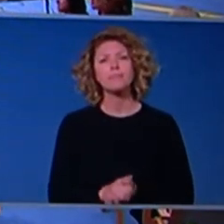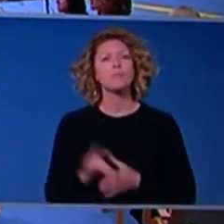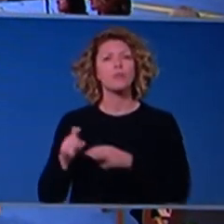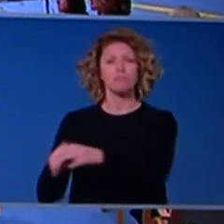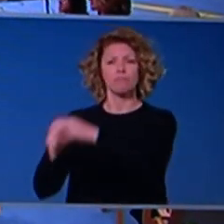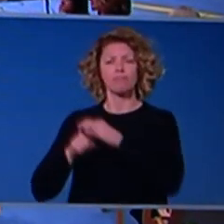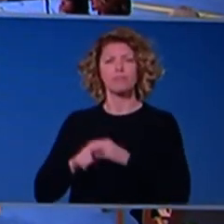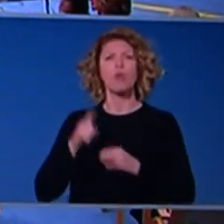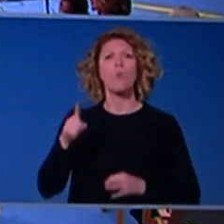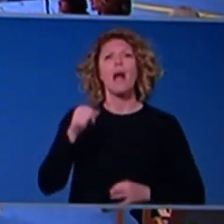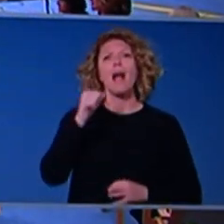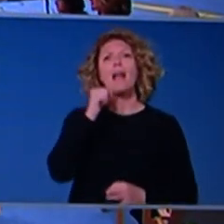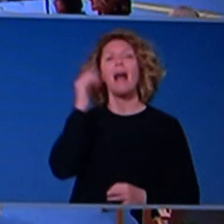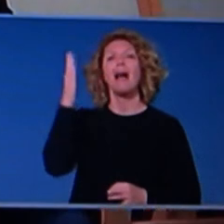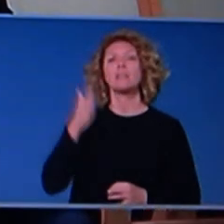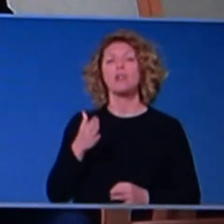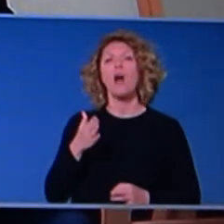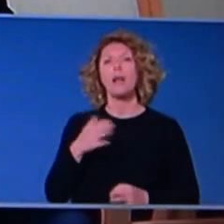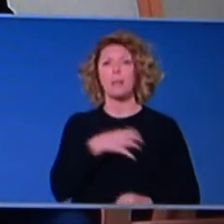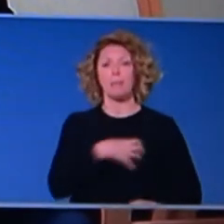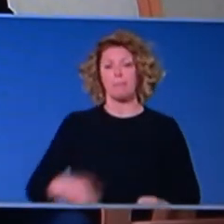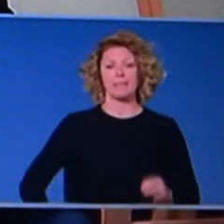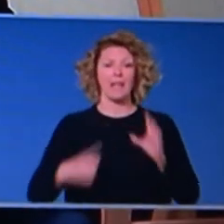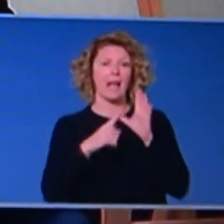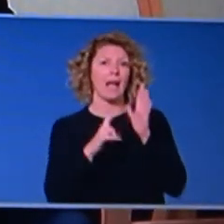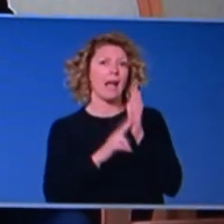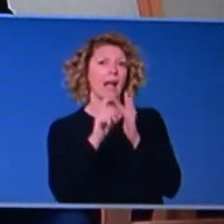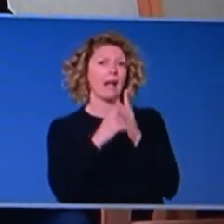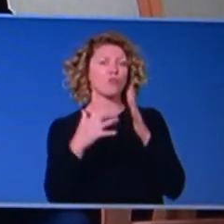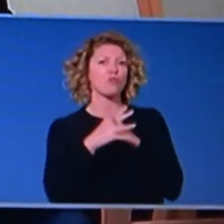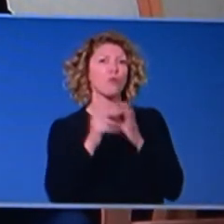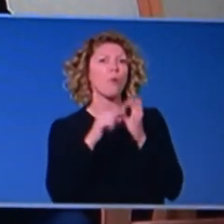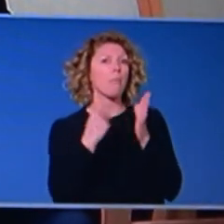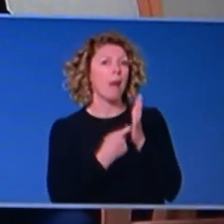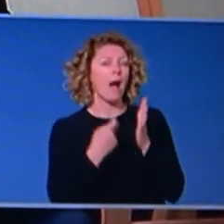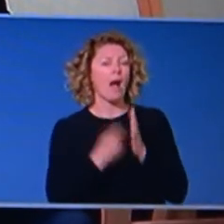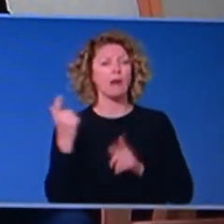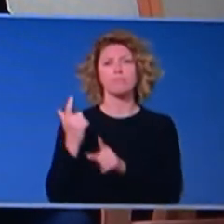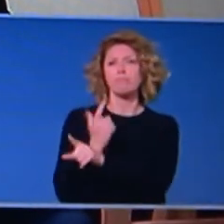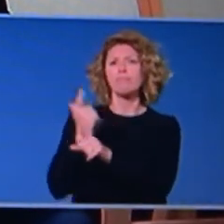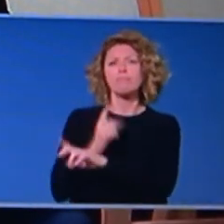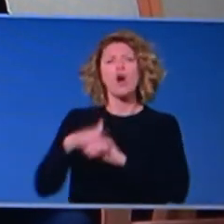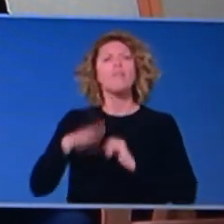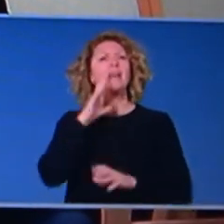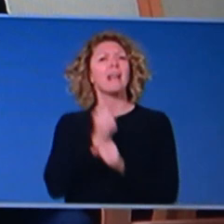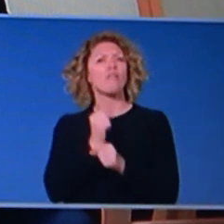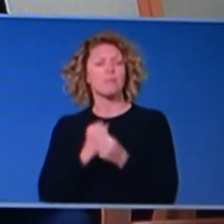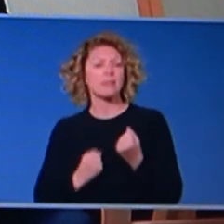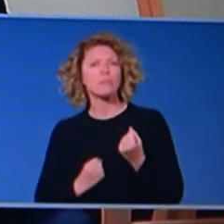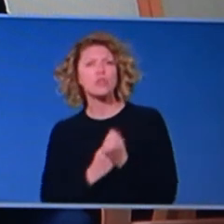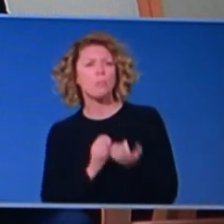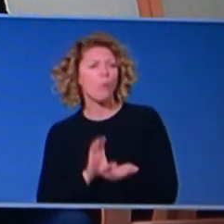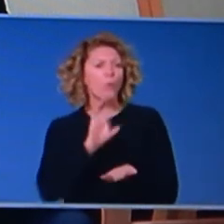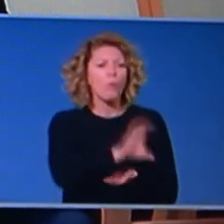Barr last night flagged that, uh, uh, support for professional sporting bodies, uh, from governments, uh, maybe at an end.